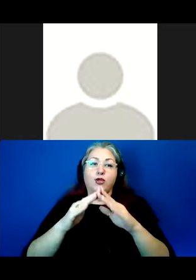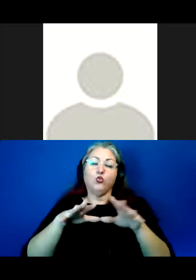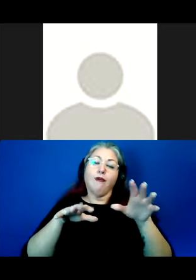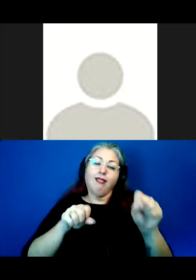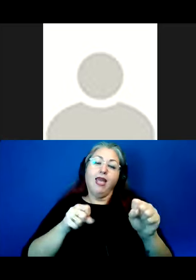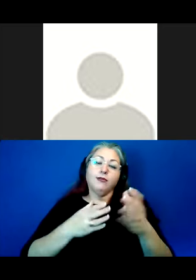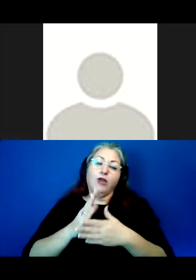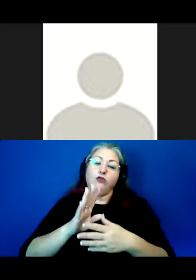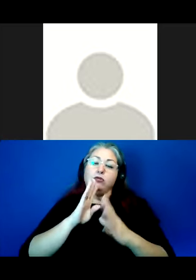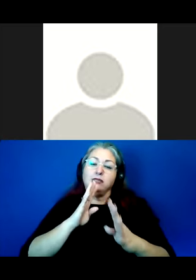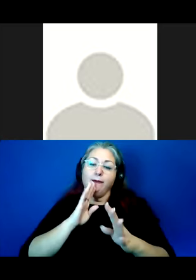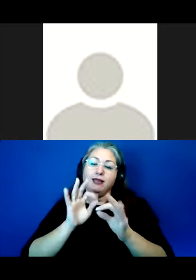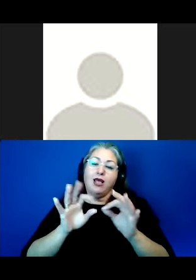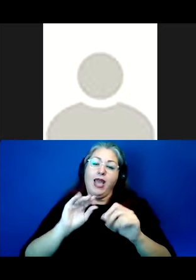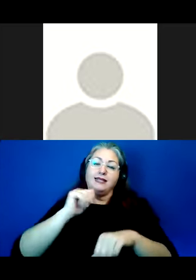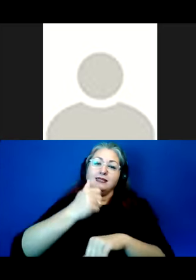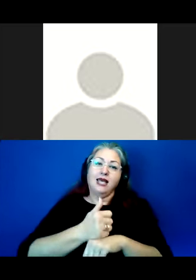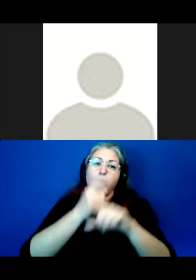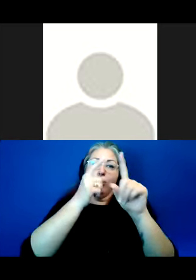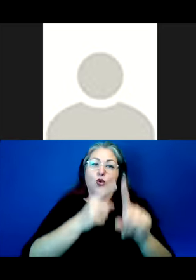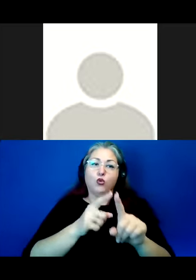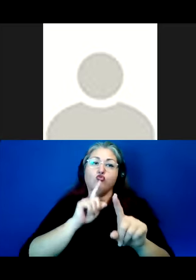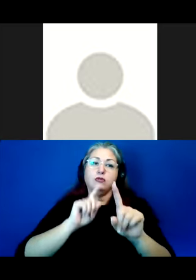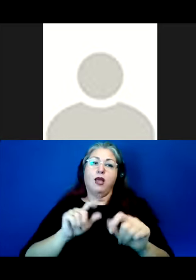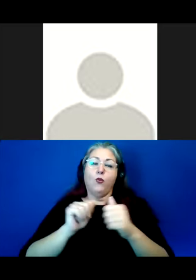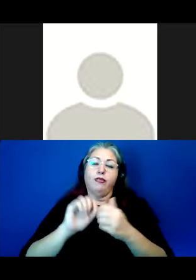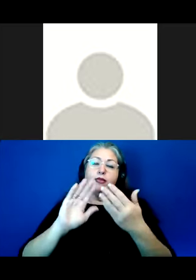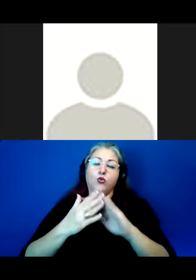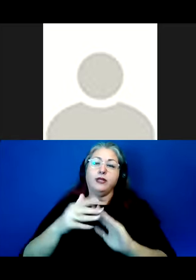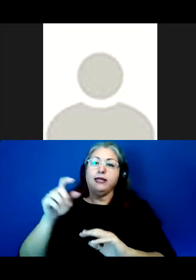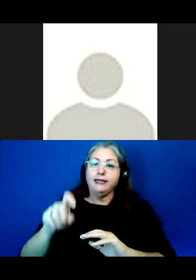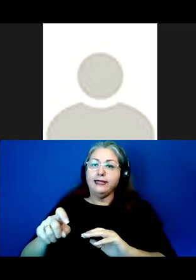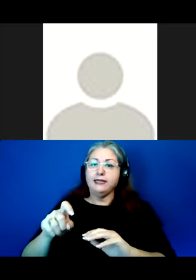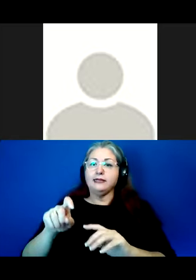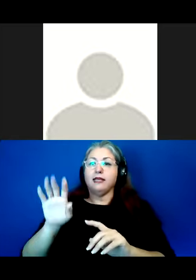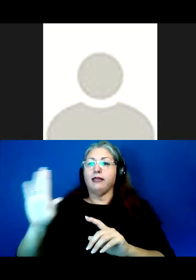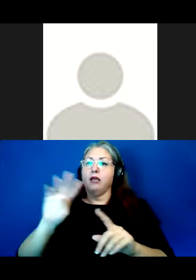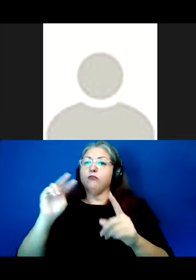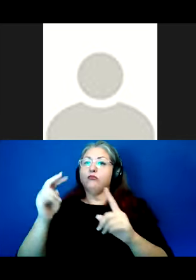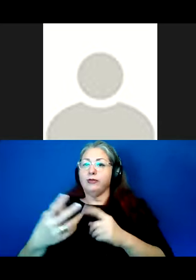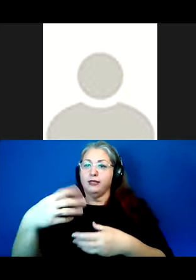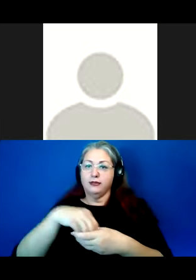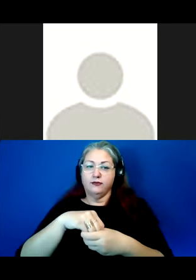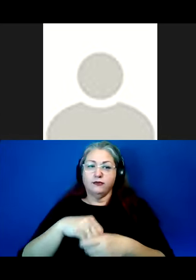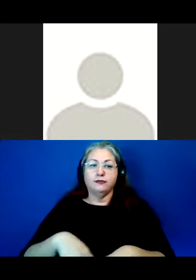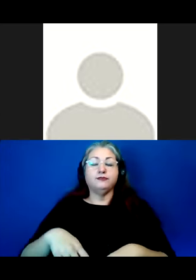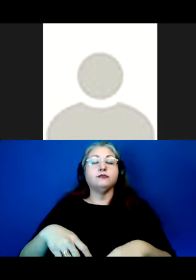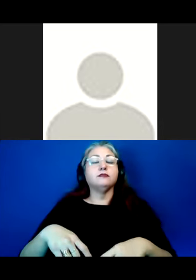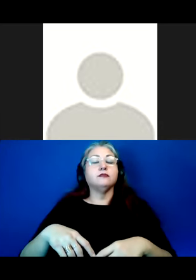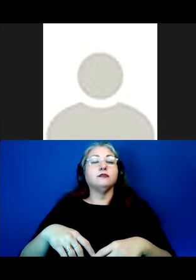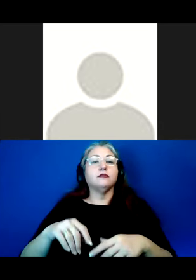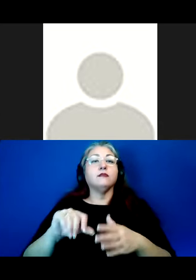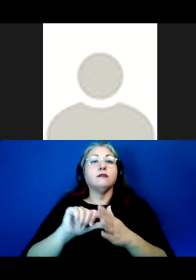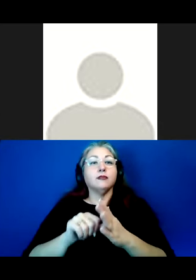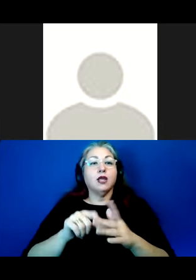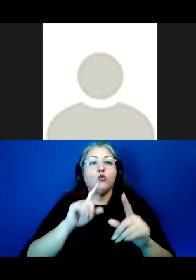speak a language and to set associated goals in response to community needs and perspectives. Moreover, it